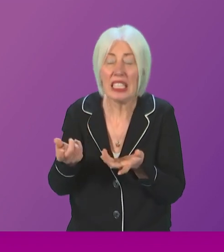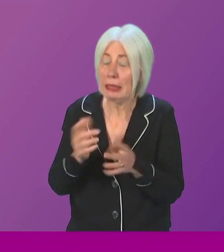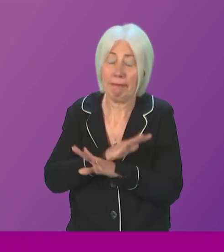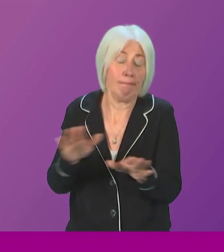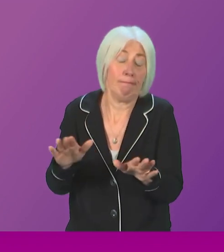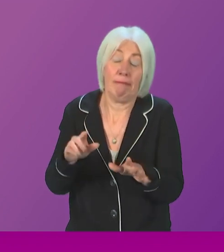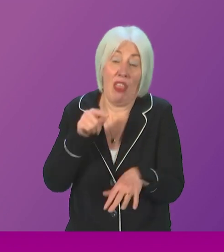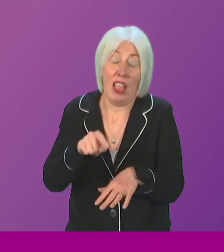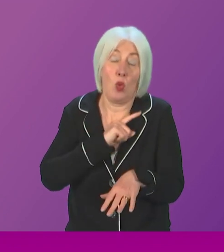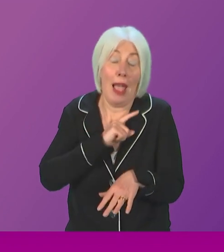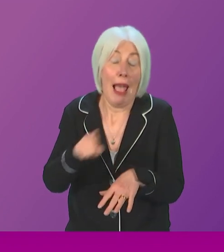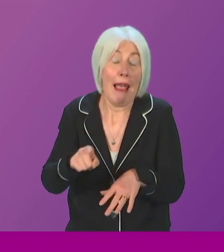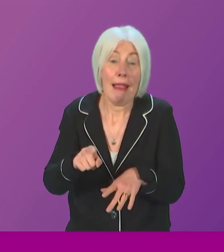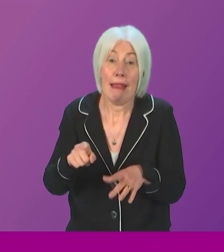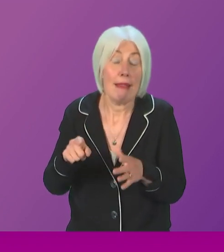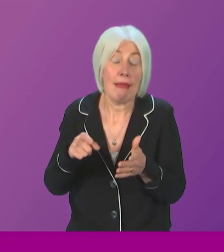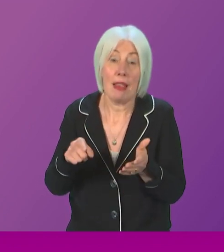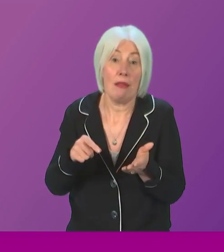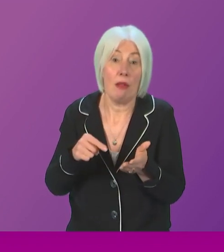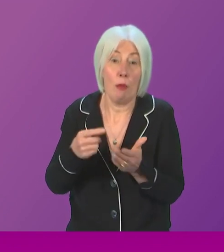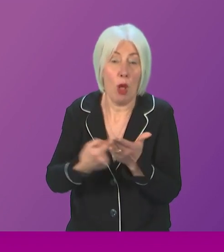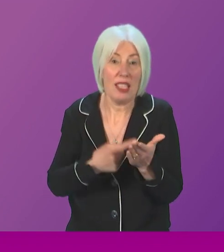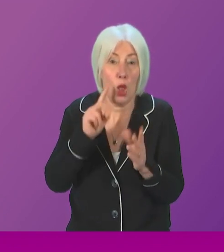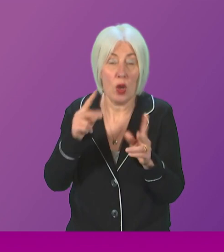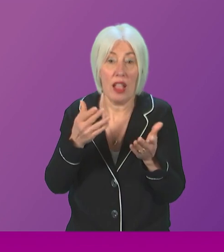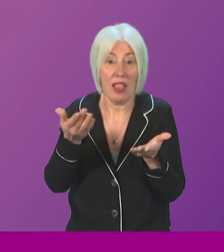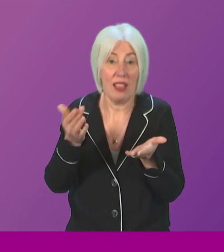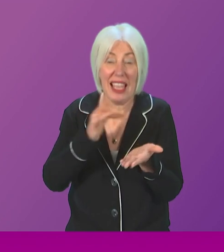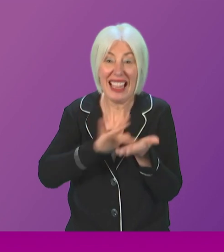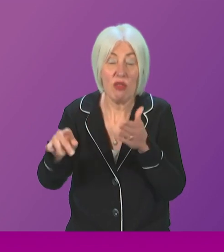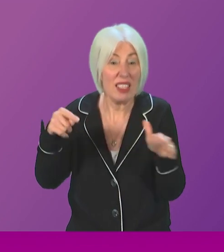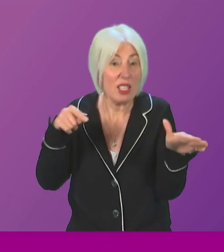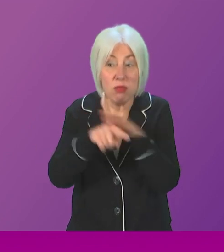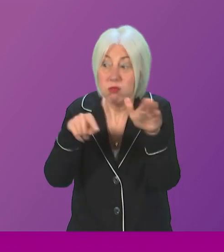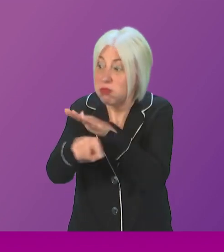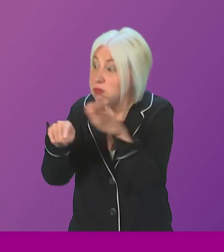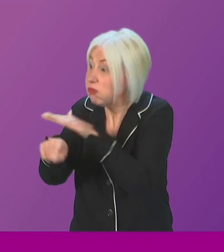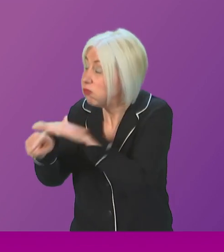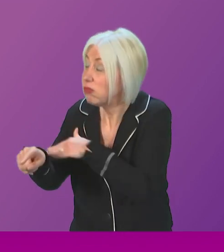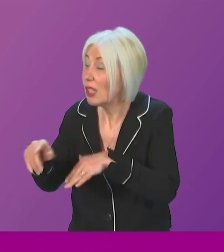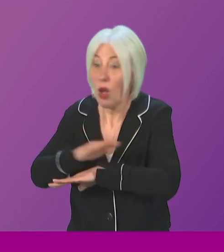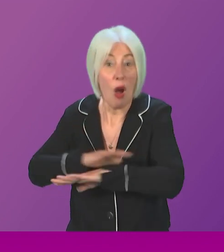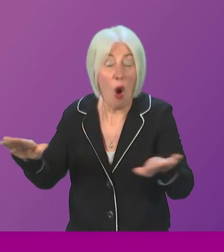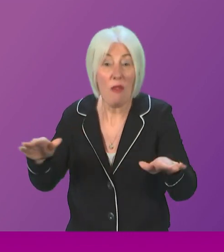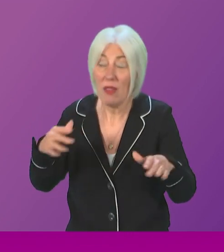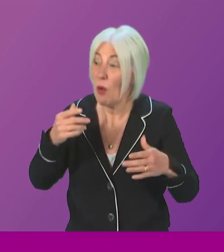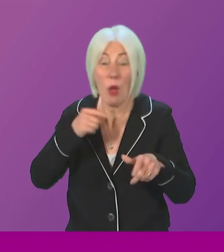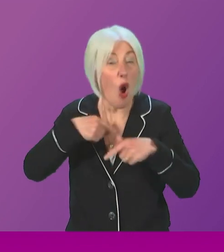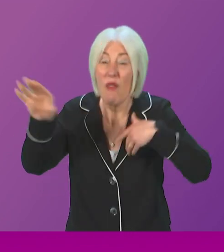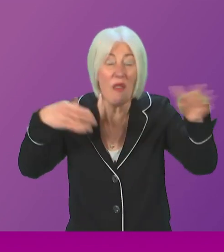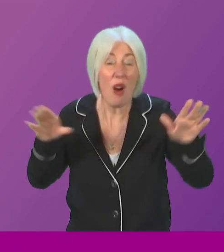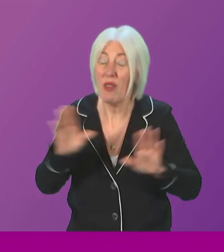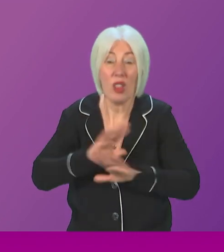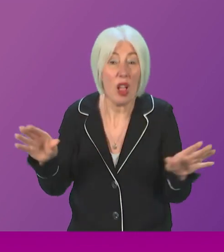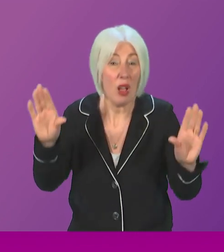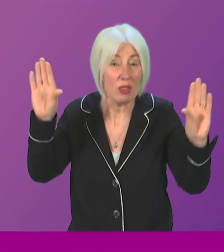no wonder this policy has been compared to the clearances. People cleared off the land and cleared off the sea. Given the anger